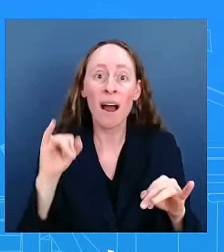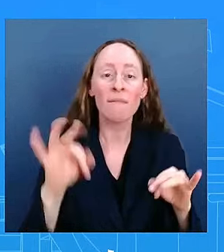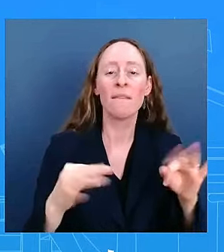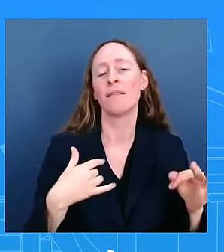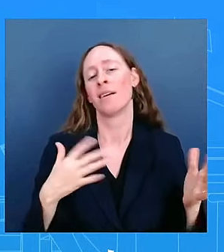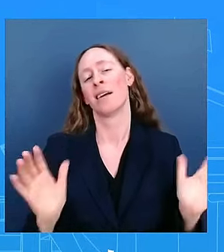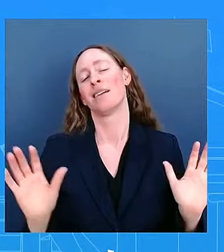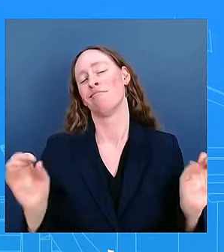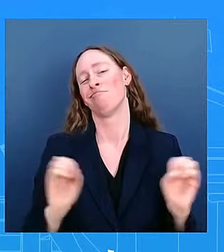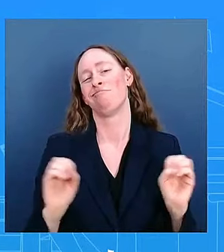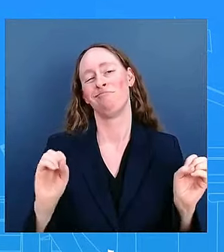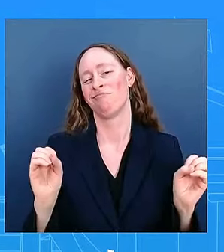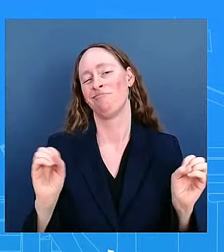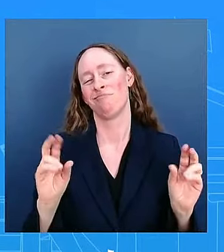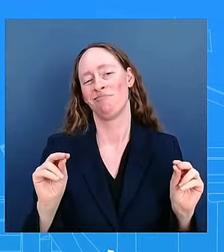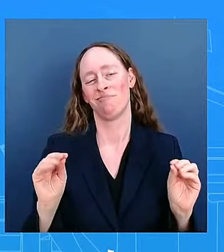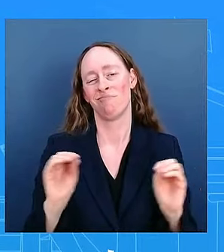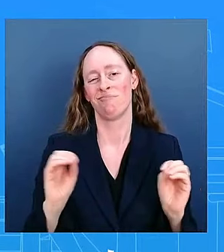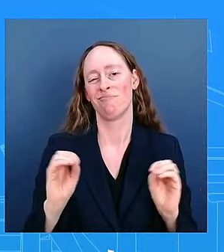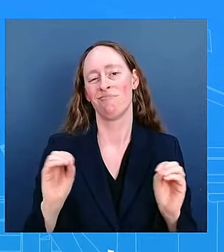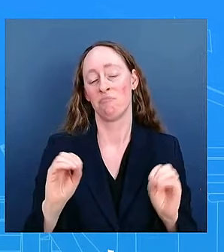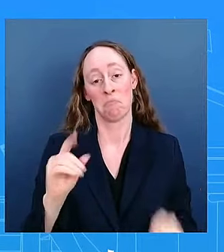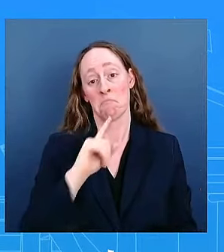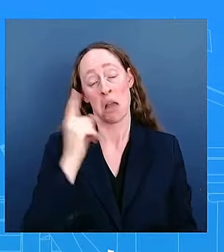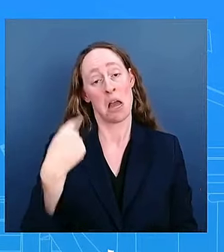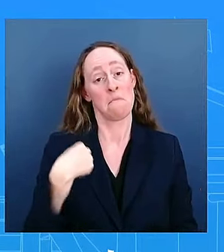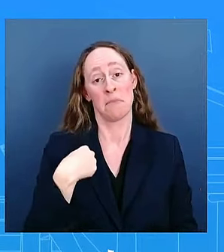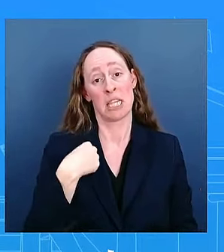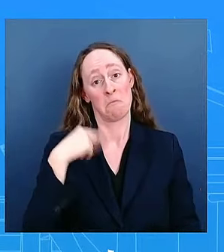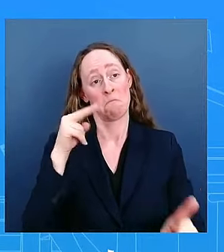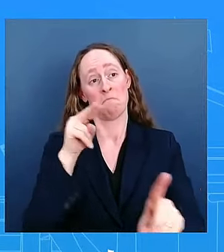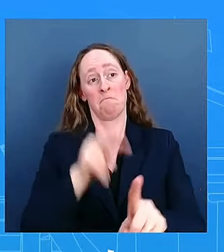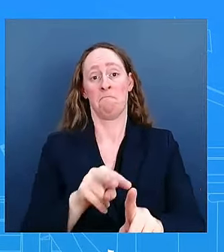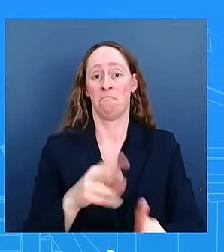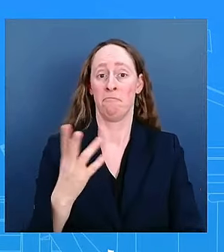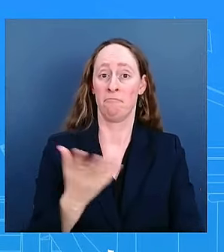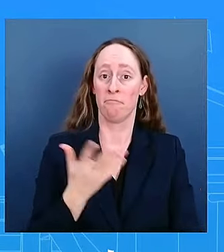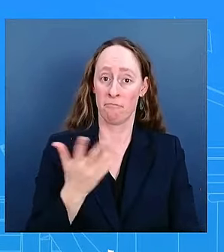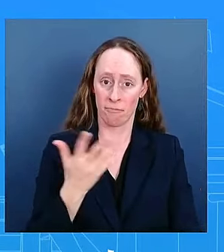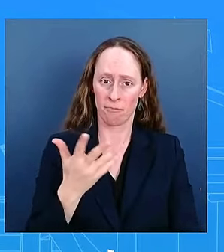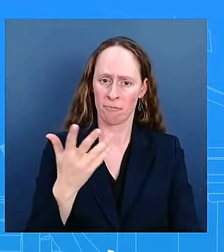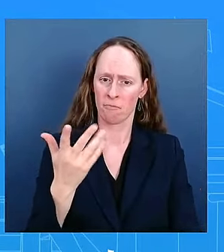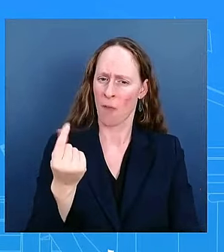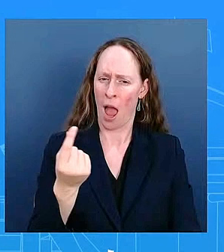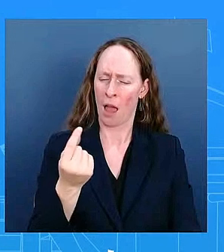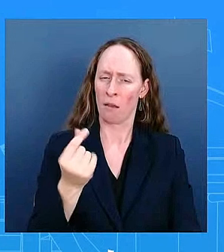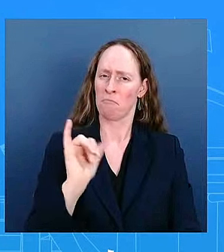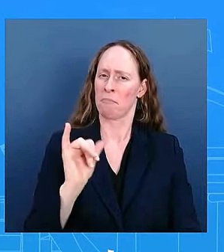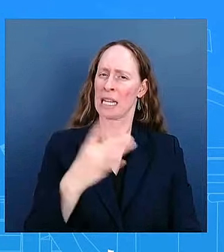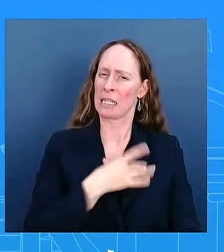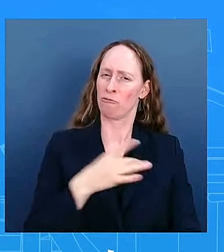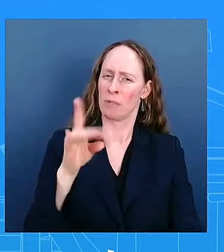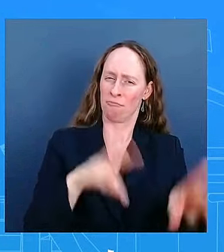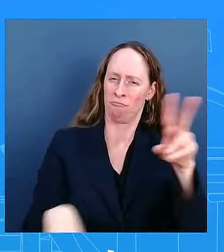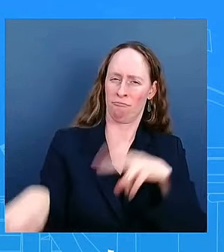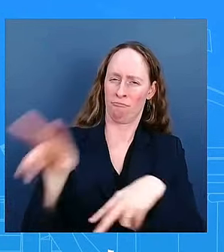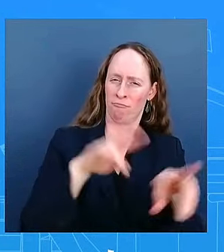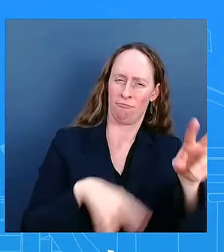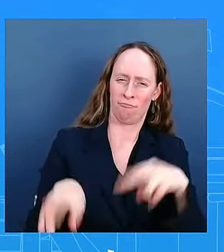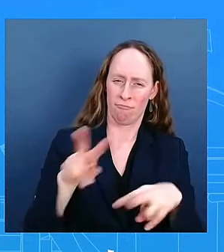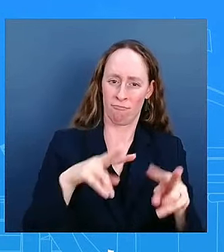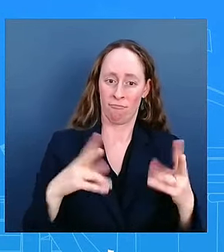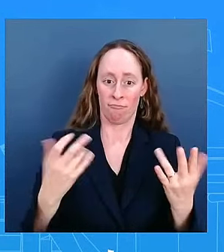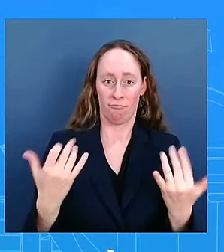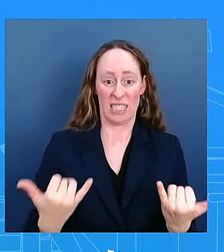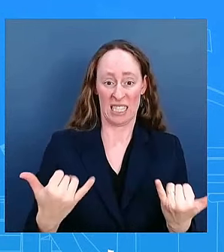important and interesting to note that the investments that this president and vice president have overseen have gone to all